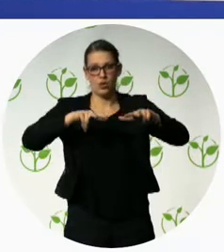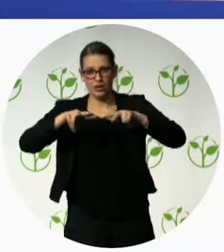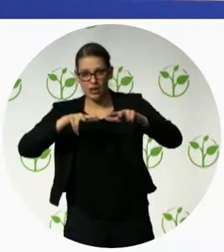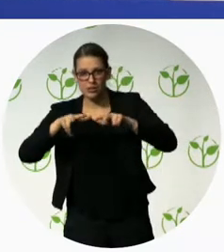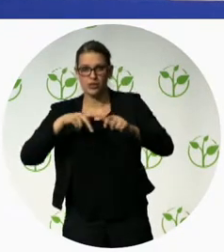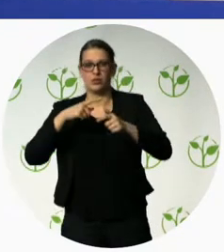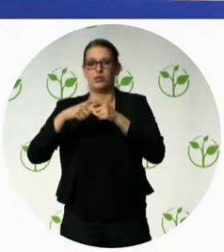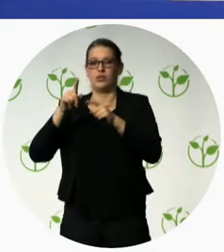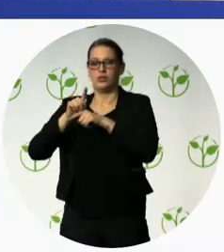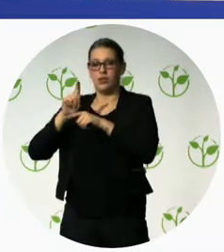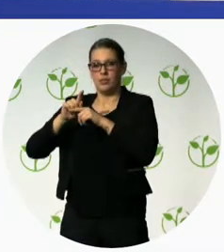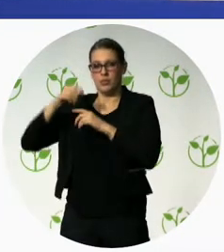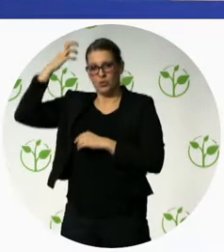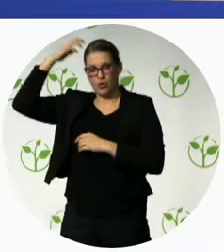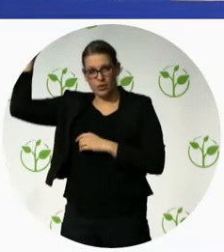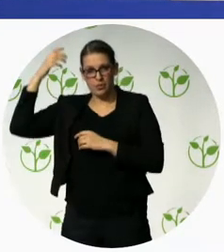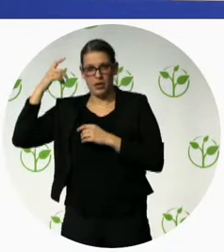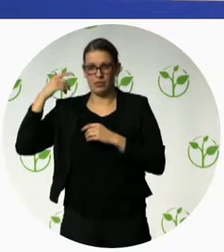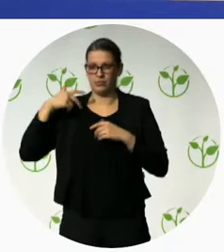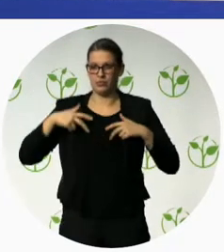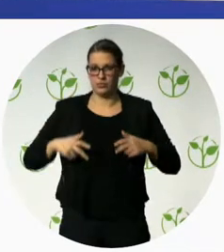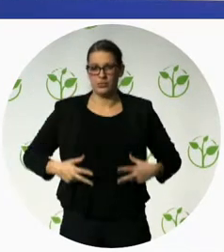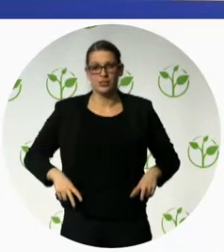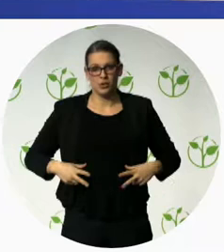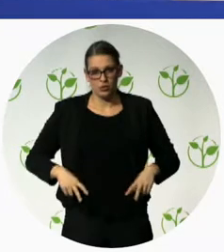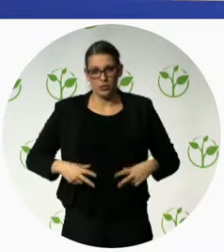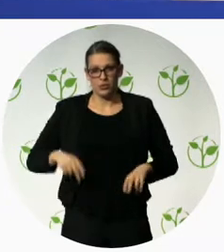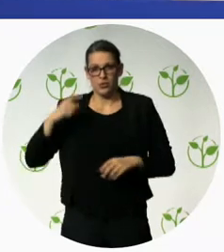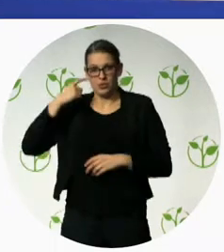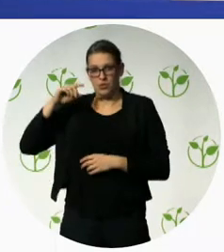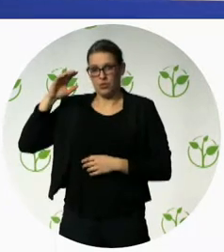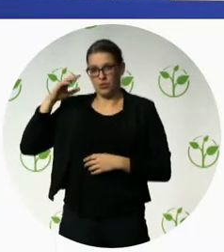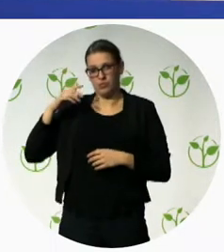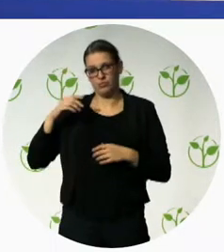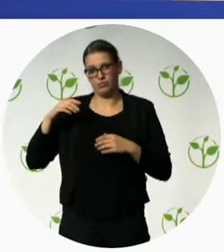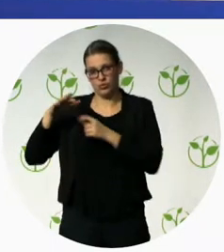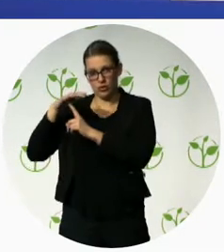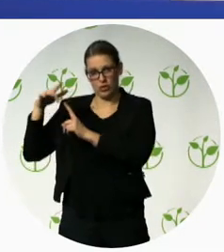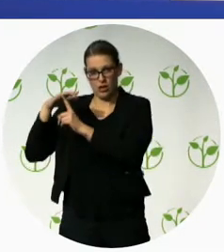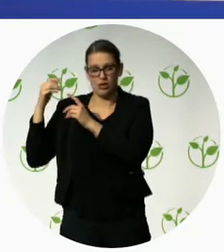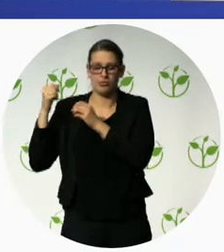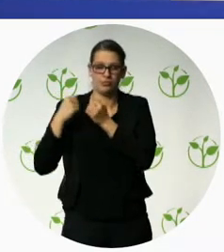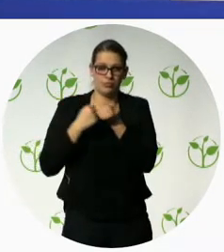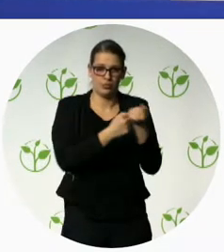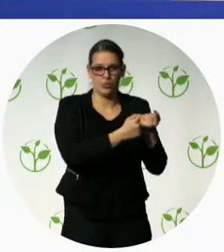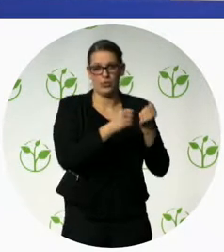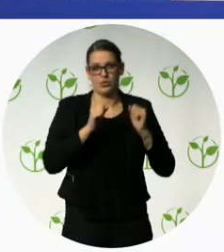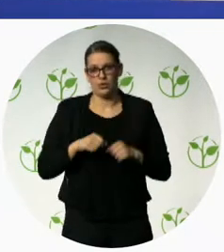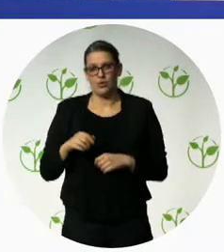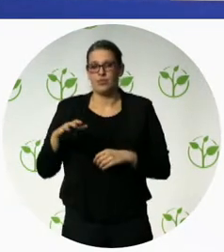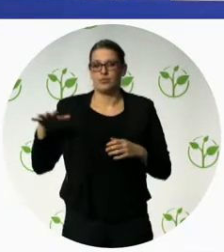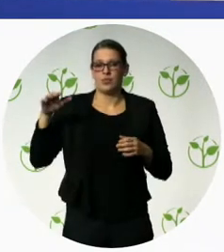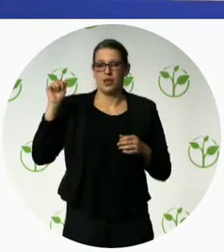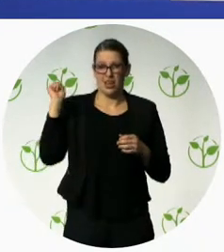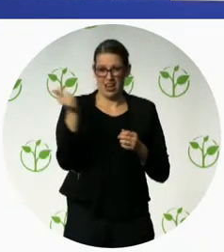and the Red Cross the National Red Cross organization to go together and to discuss about the